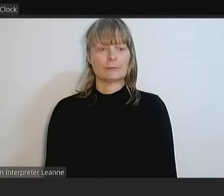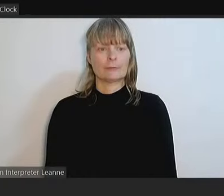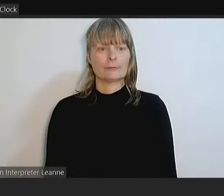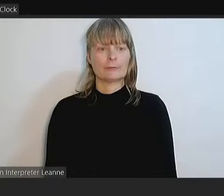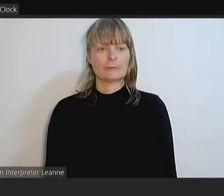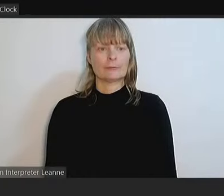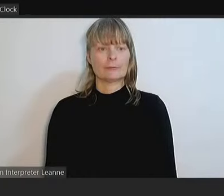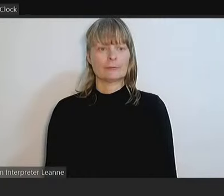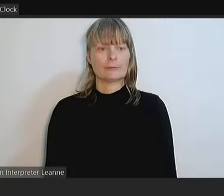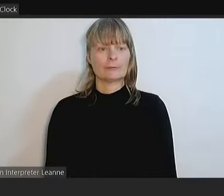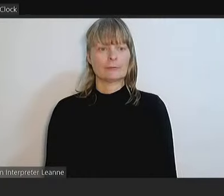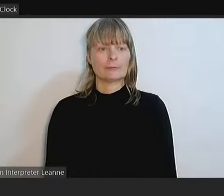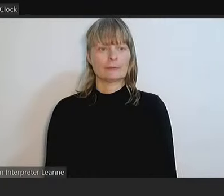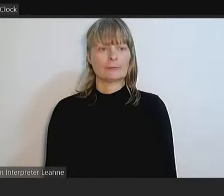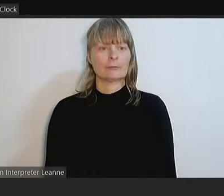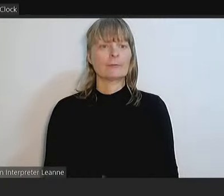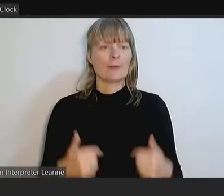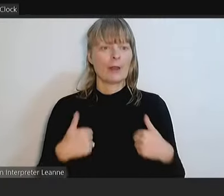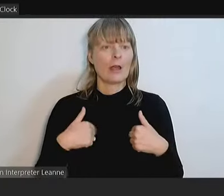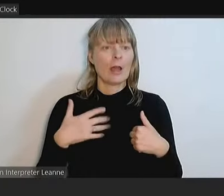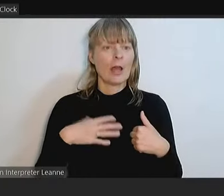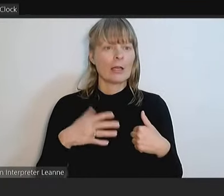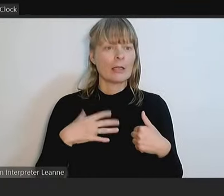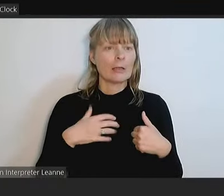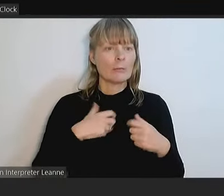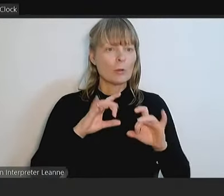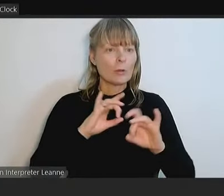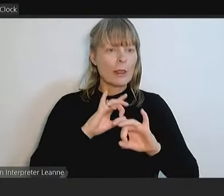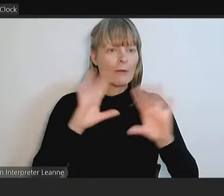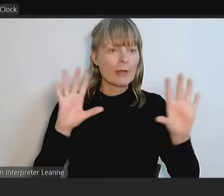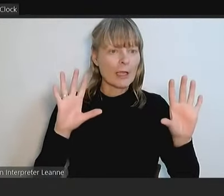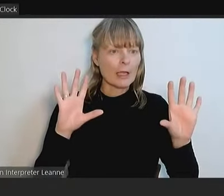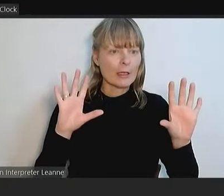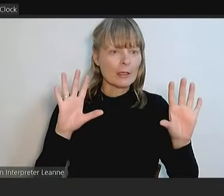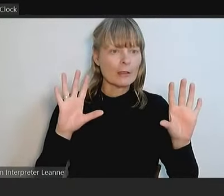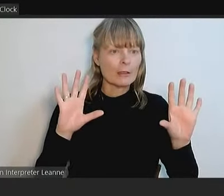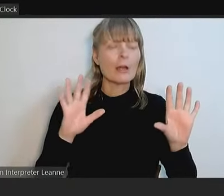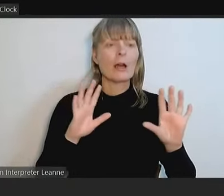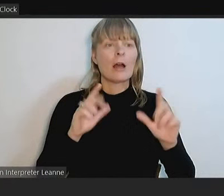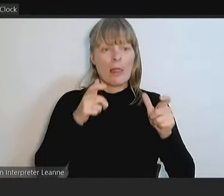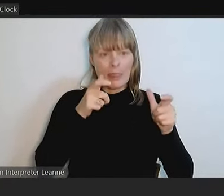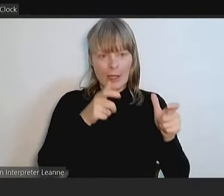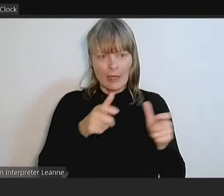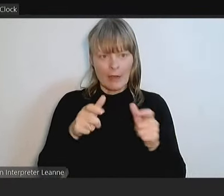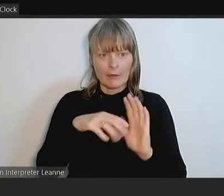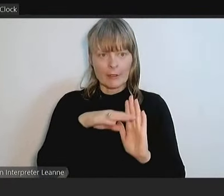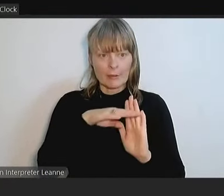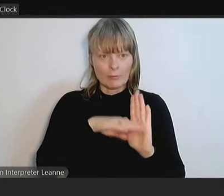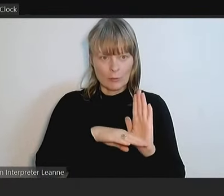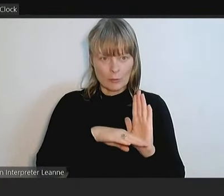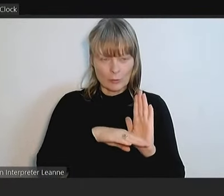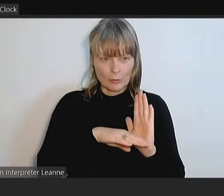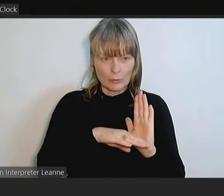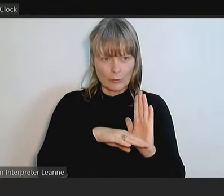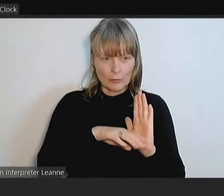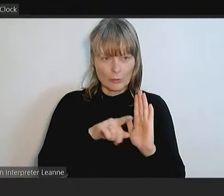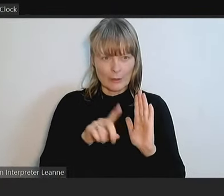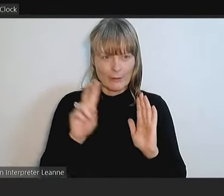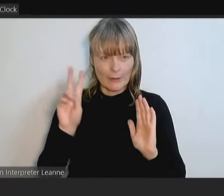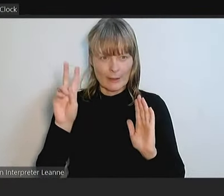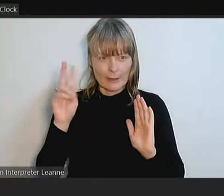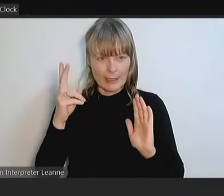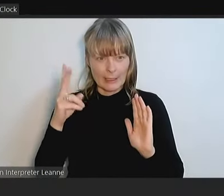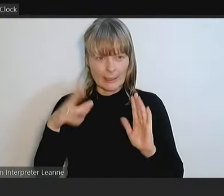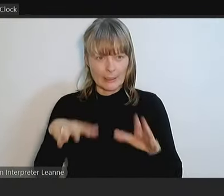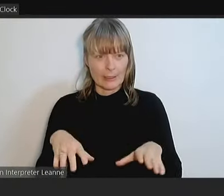However, I will get further clarification. through you, Mayor, so, according to the Governor's rules, because the mover and have it, it's now built